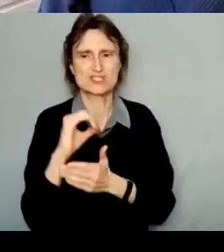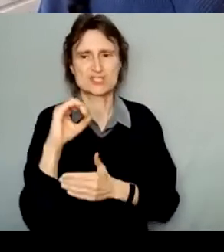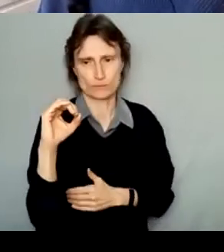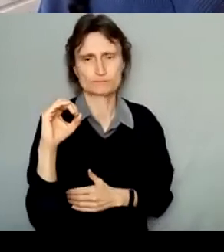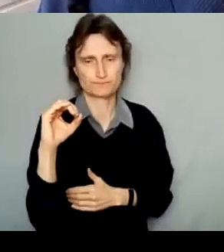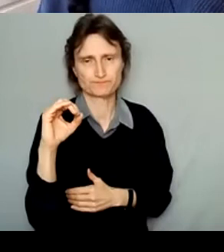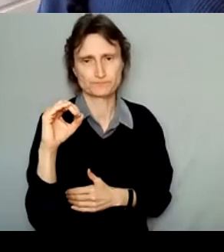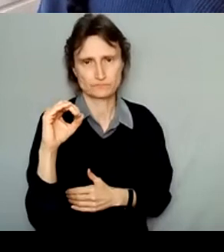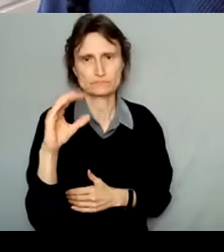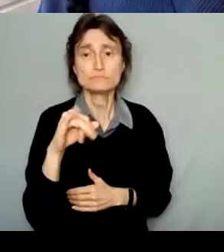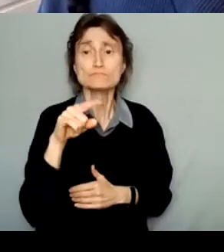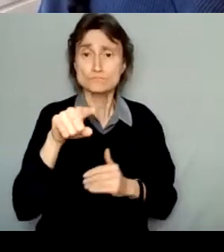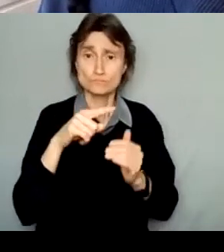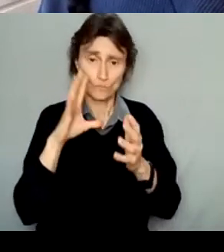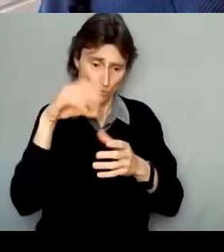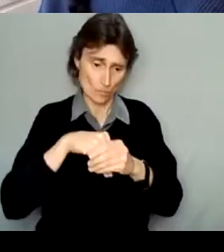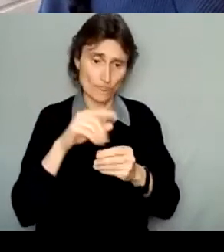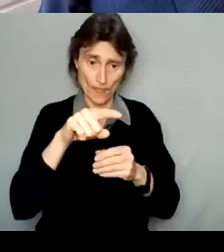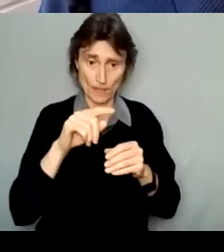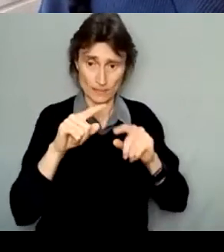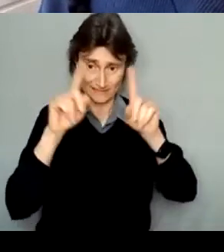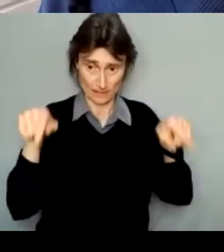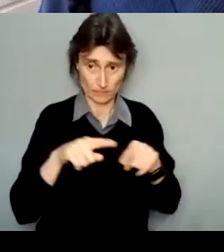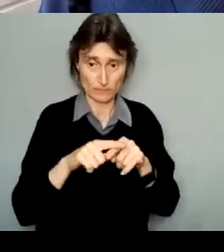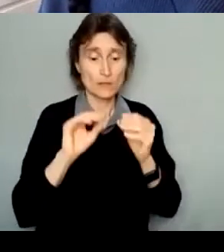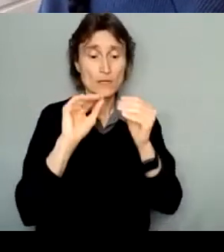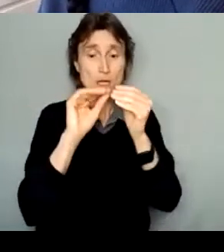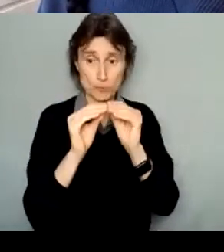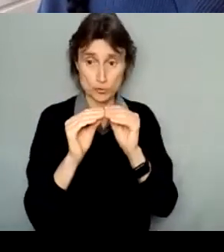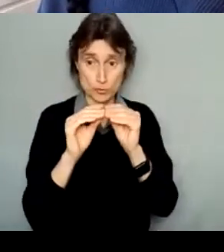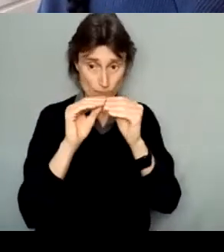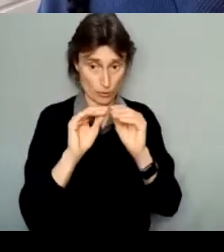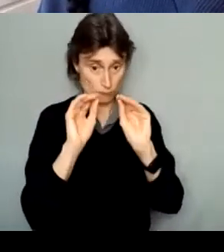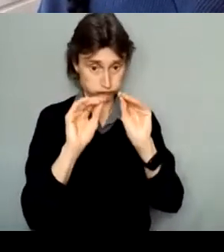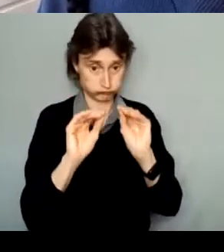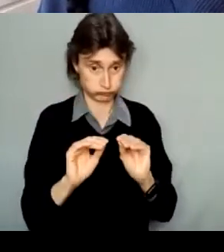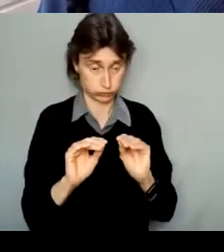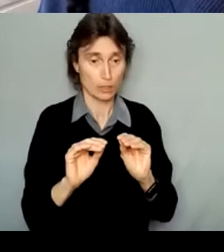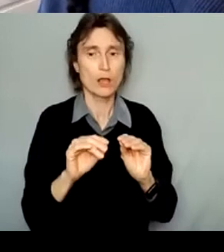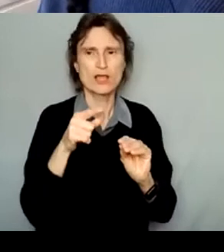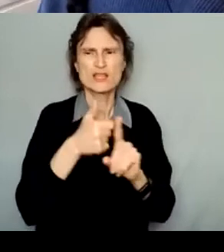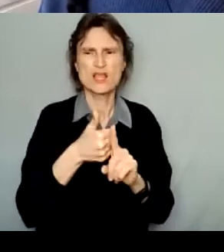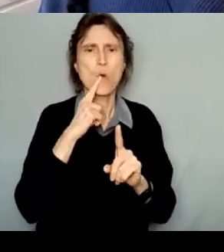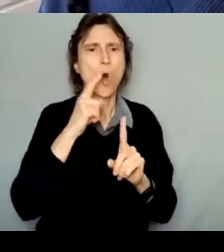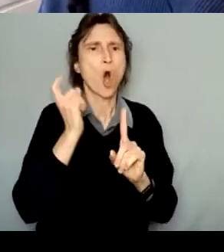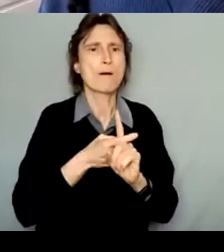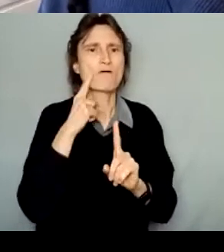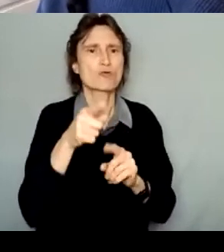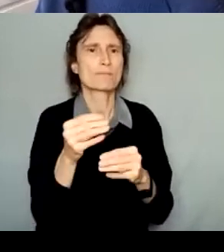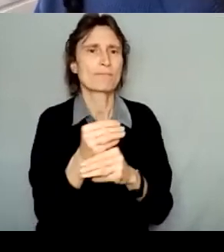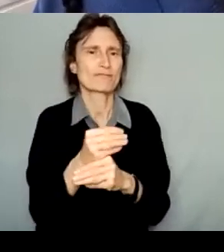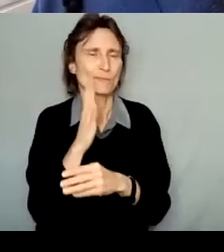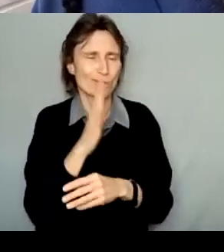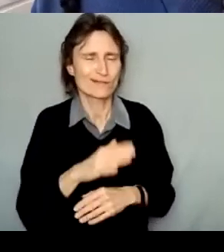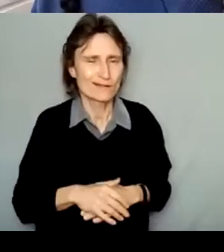amounts into the template, it will automatically do the math for you. And just be sure to specify whether other revenues